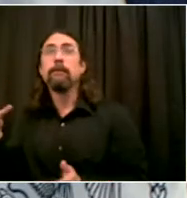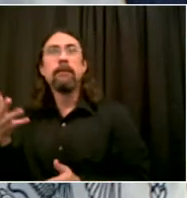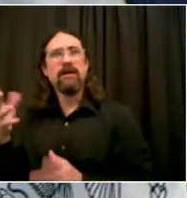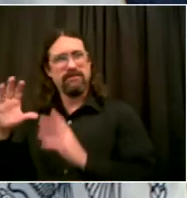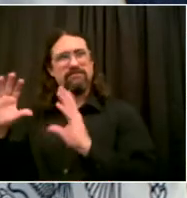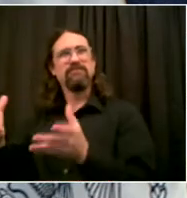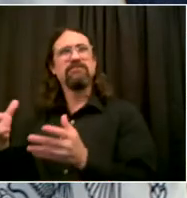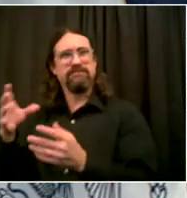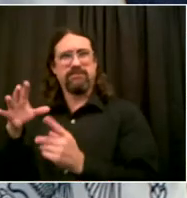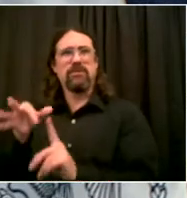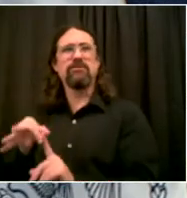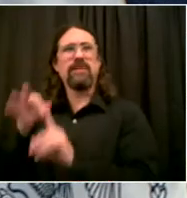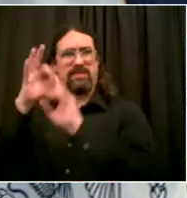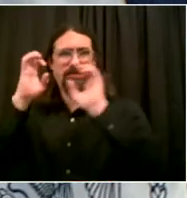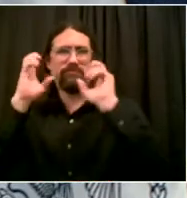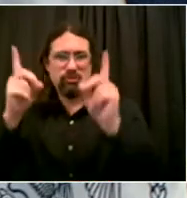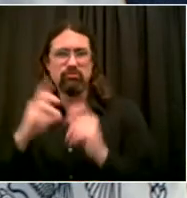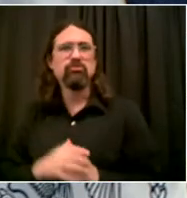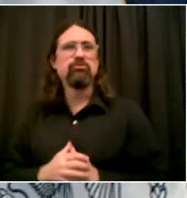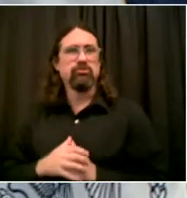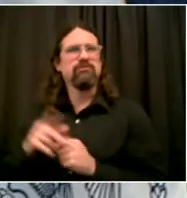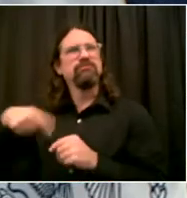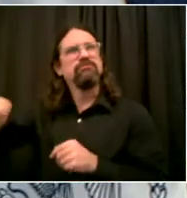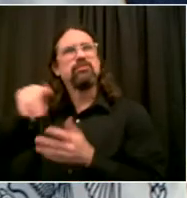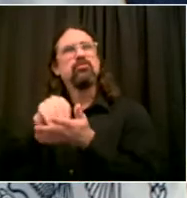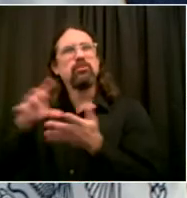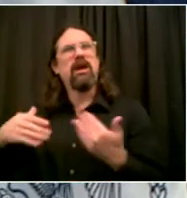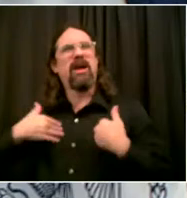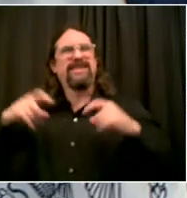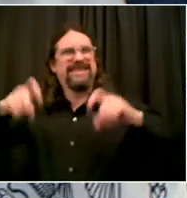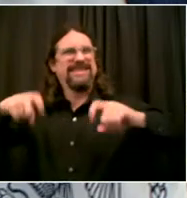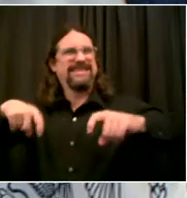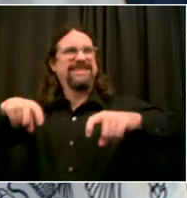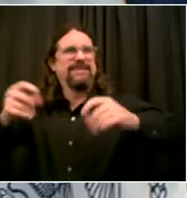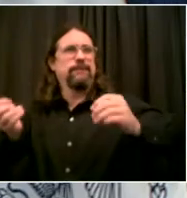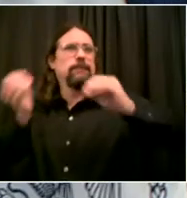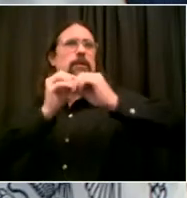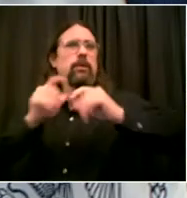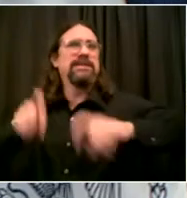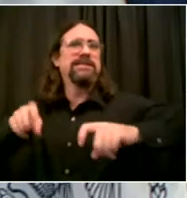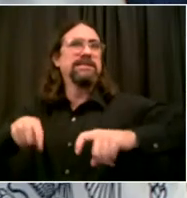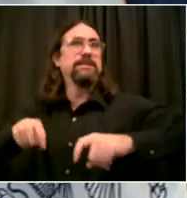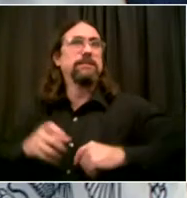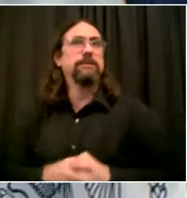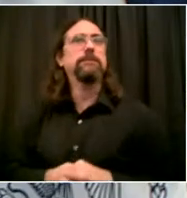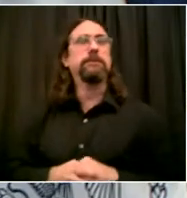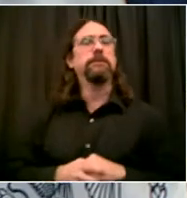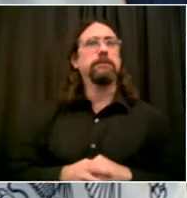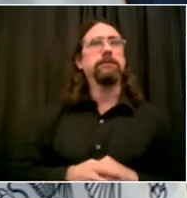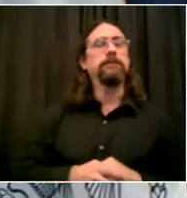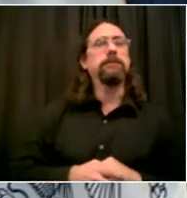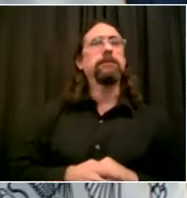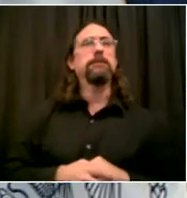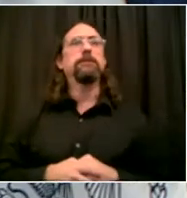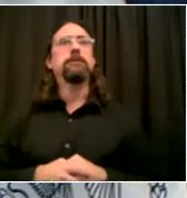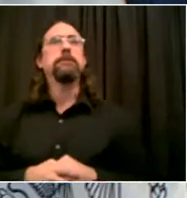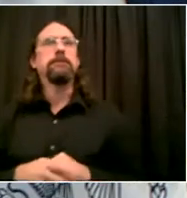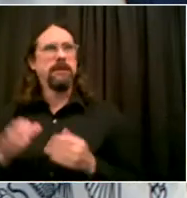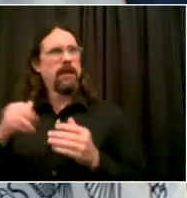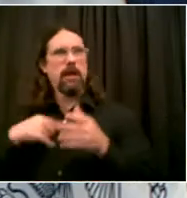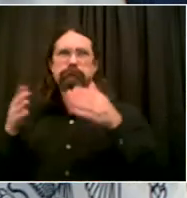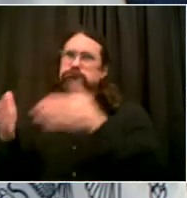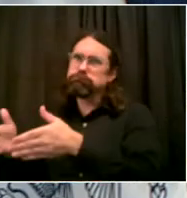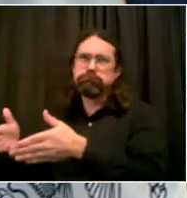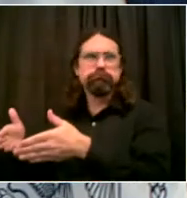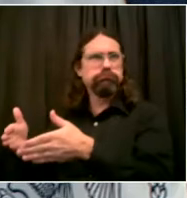We have to be responsive to them. So the first thing I'd say is we're obviously waiting for the state's next round of decisions on the red